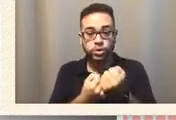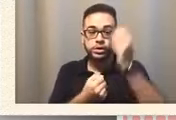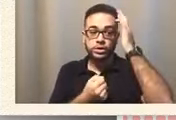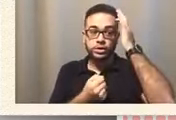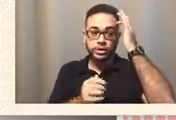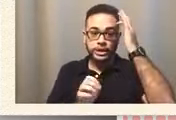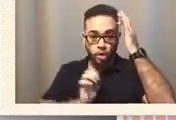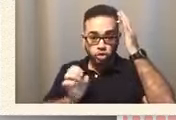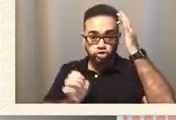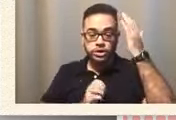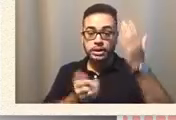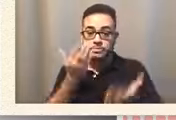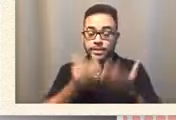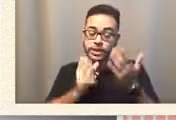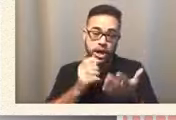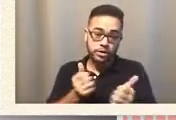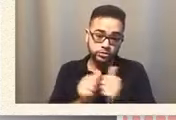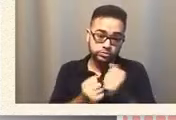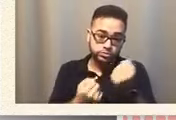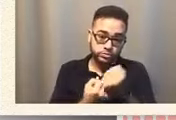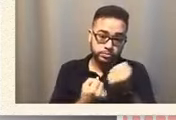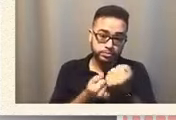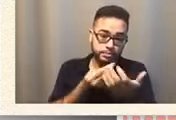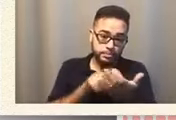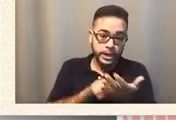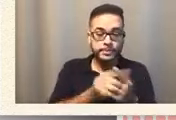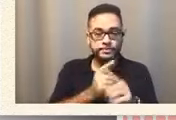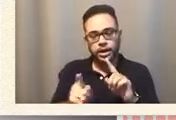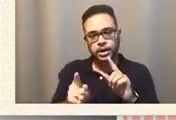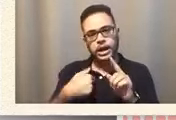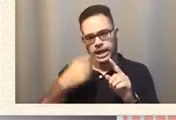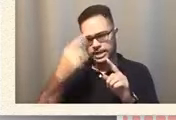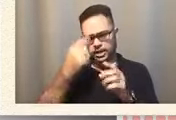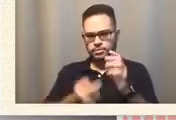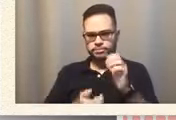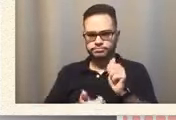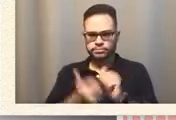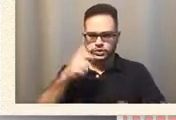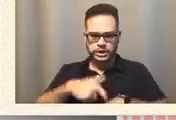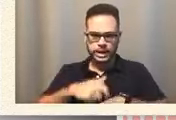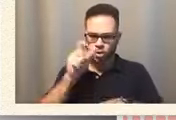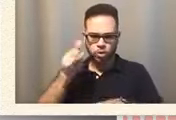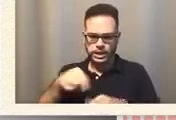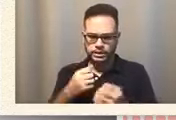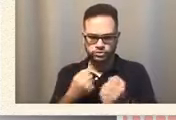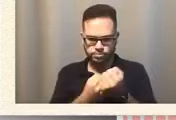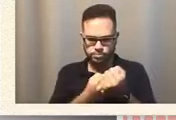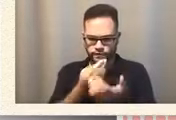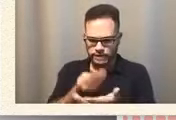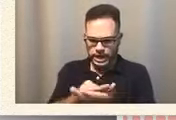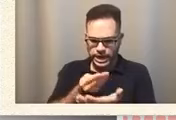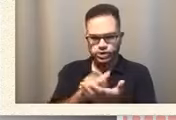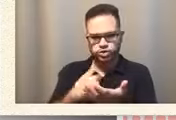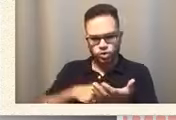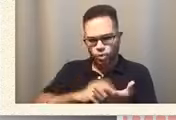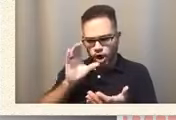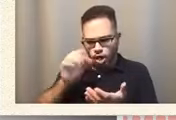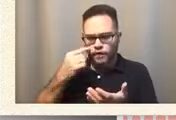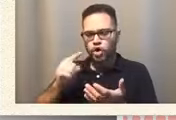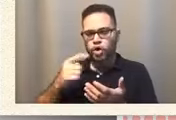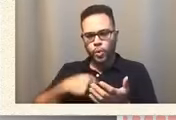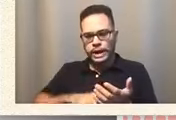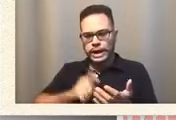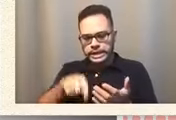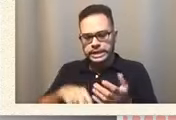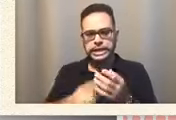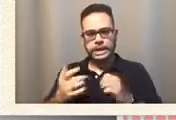Mm-hmm. I think most times it's not financial. Right. It's not financial what we're looking for. It's really emotional support. When I